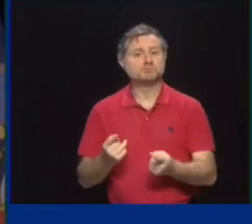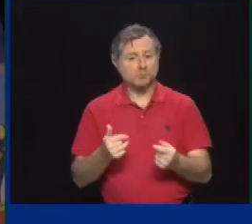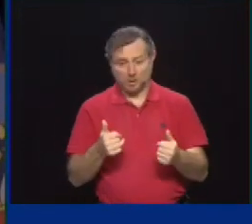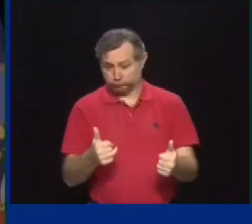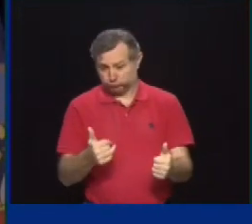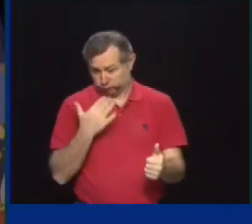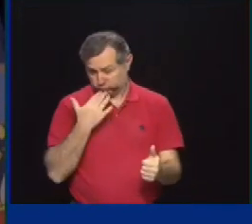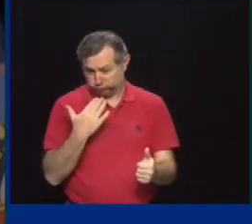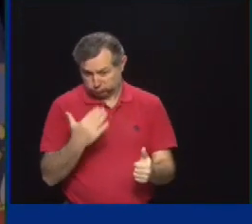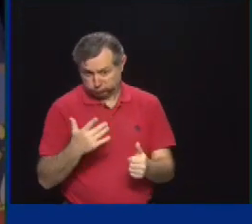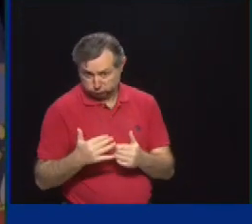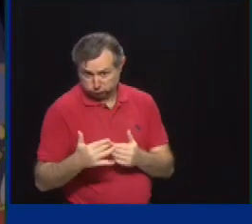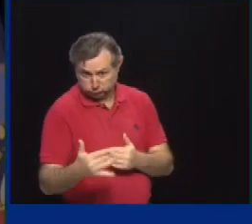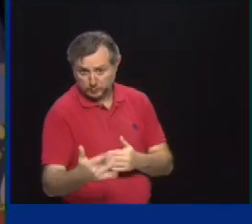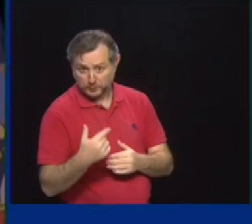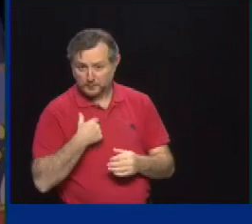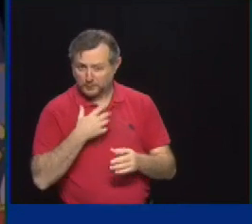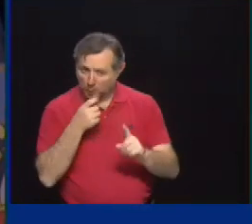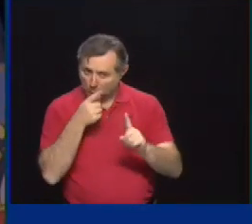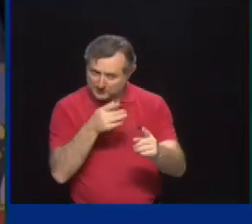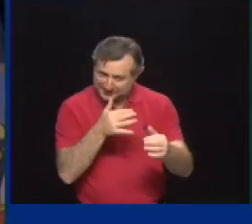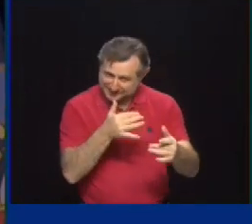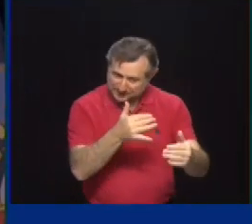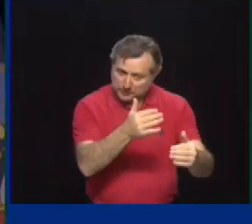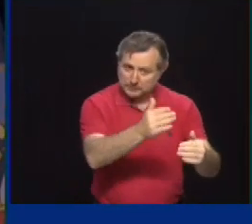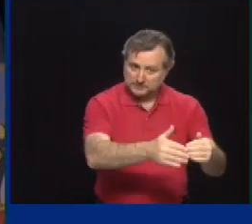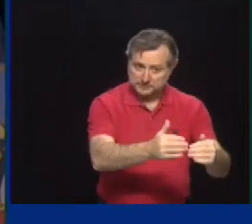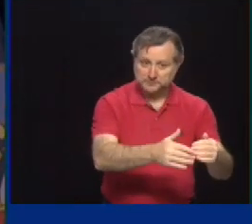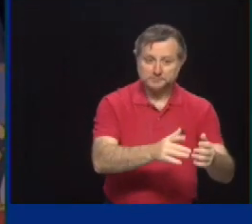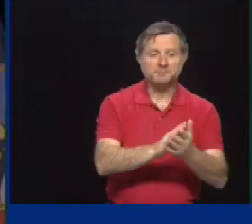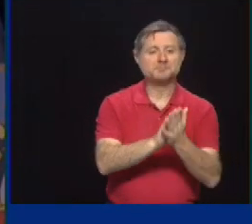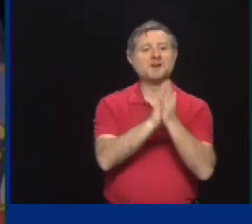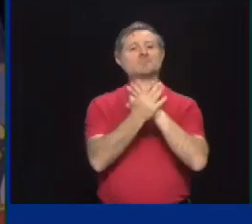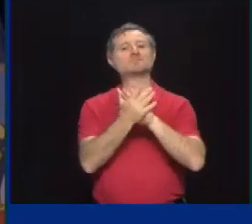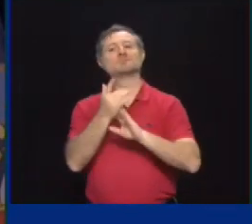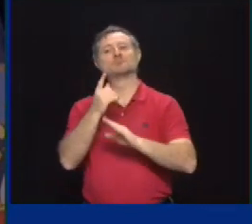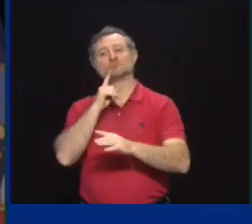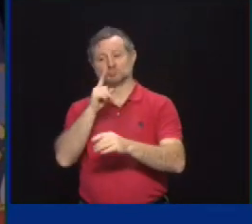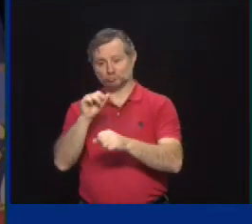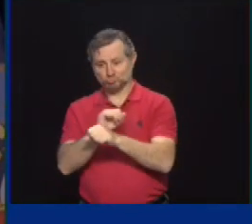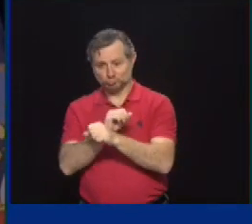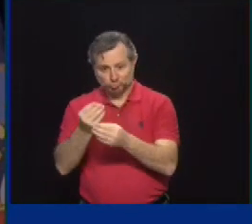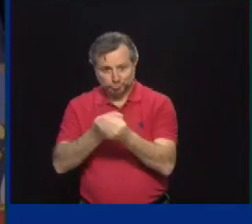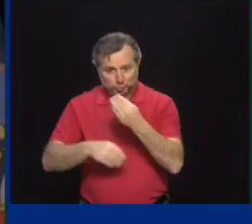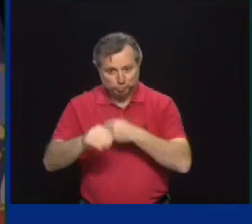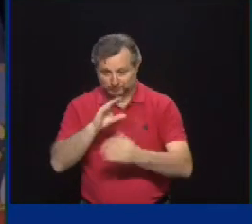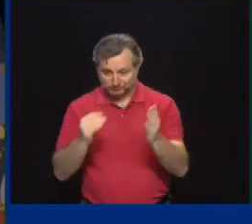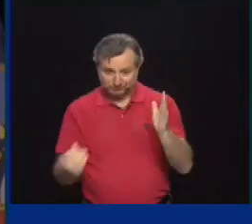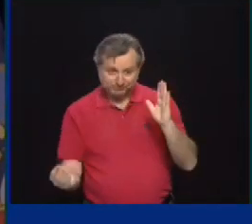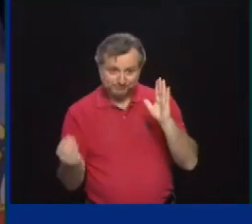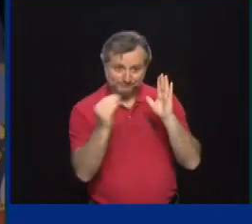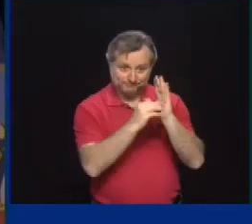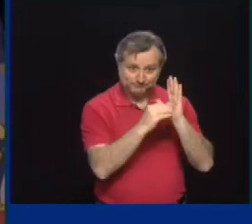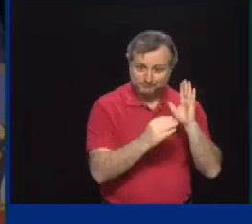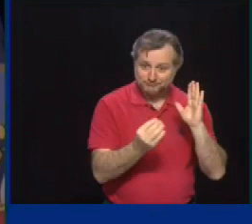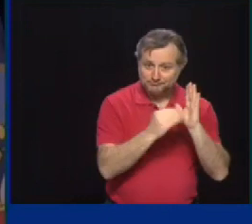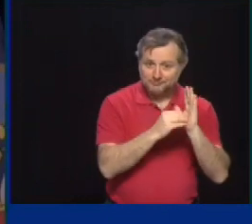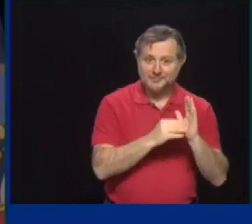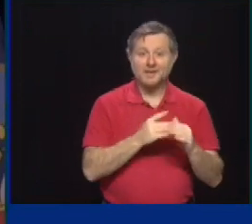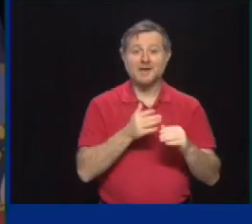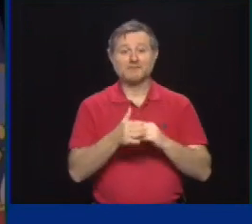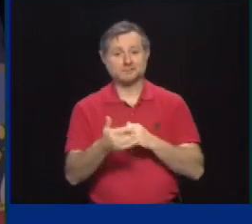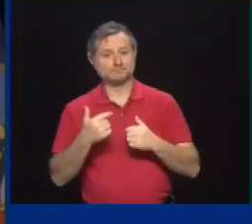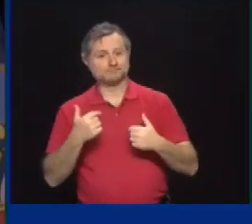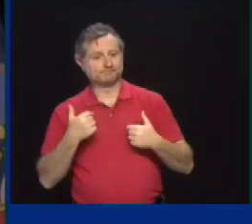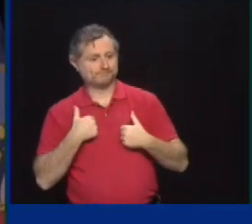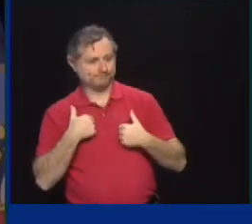completion, that this will be a budgetary issue and therefore will show up in the New York State budget as an item once I've had a chance to speak